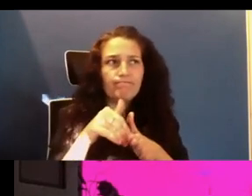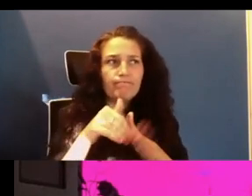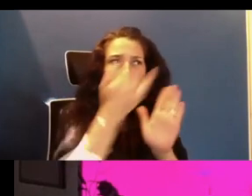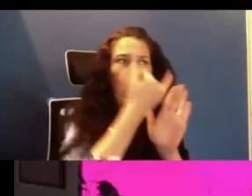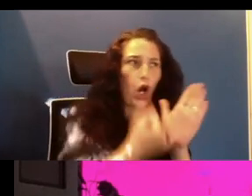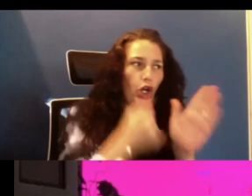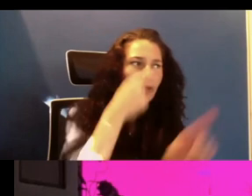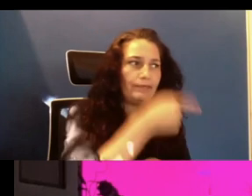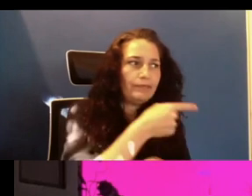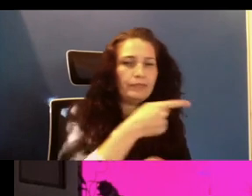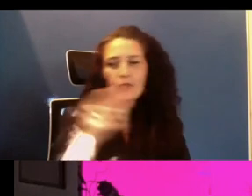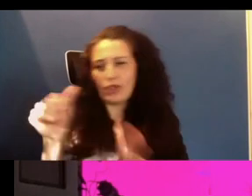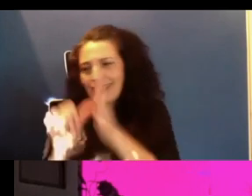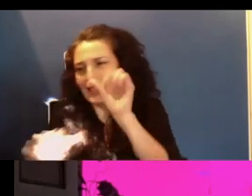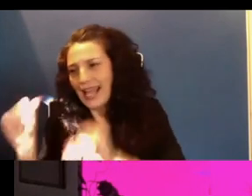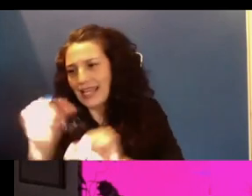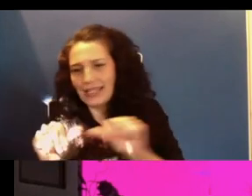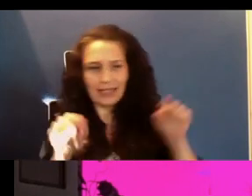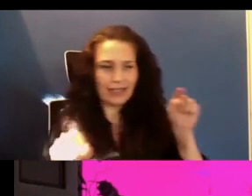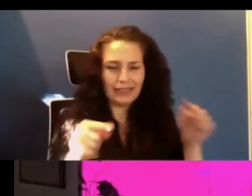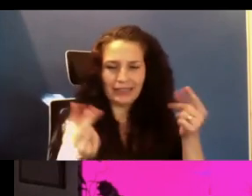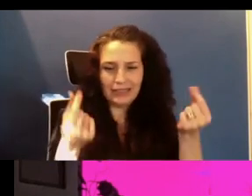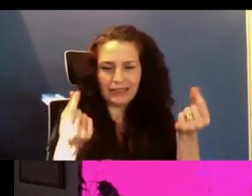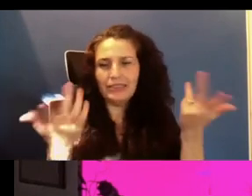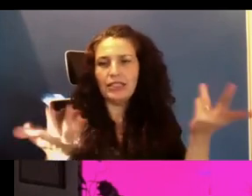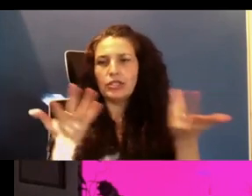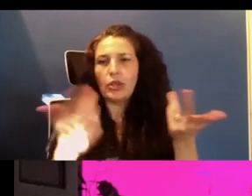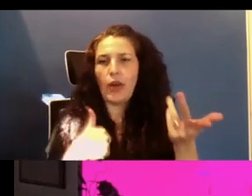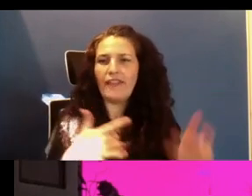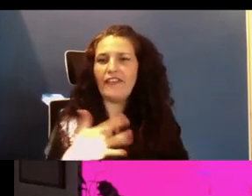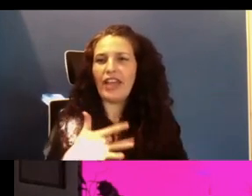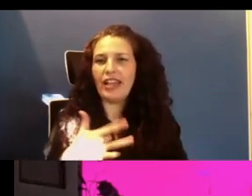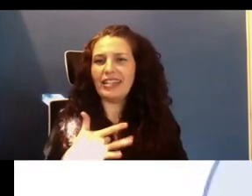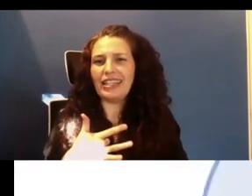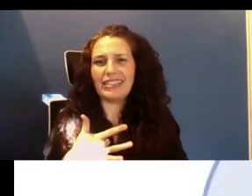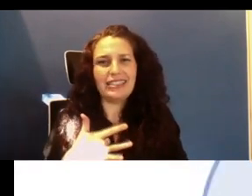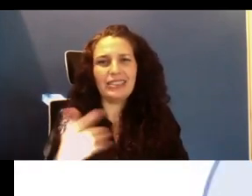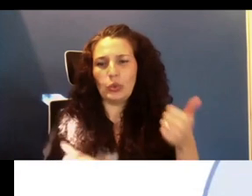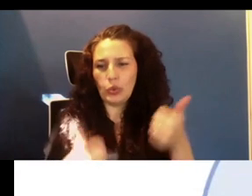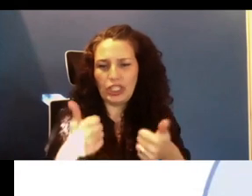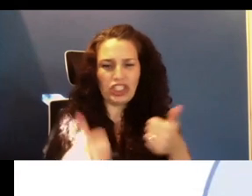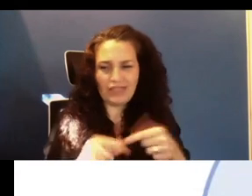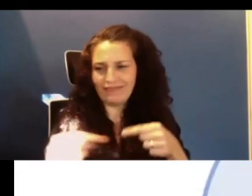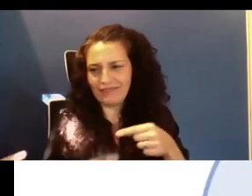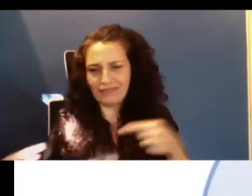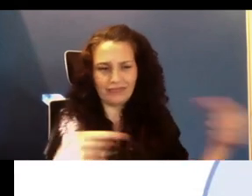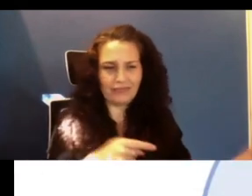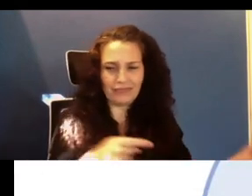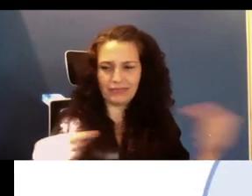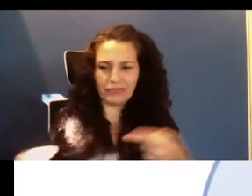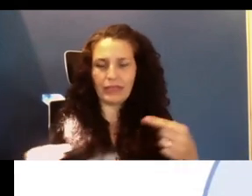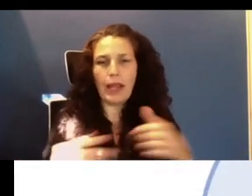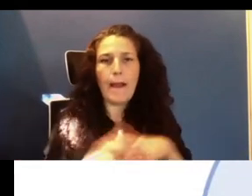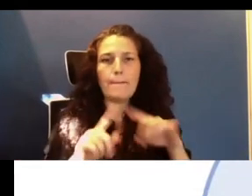to choose science. And most of my early life, I was feeling pulled in these opposite directions, but I was